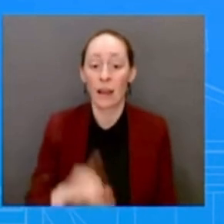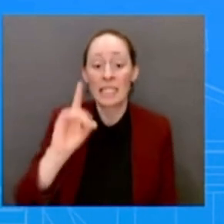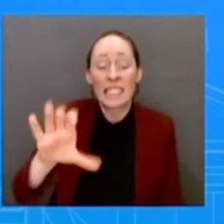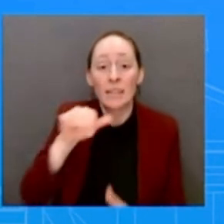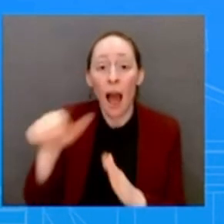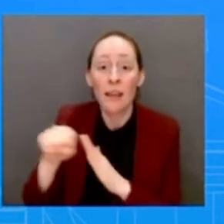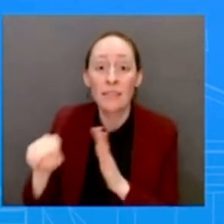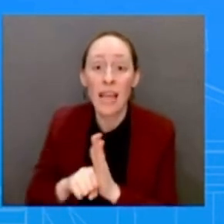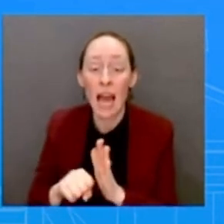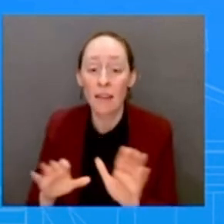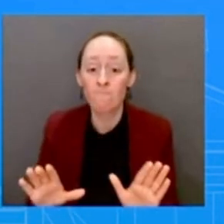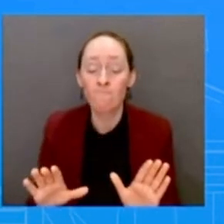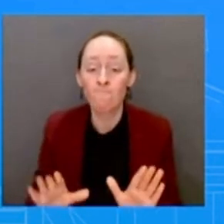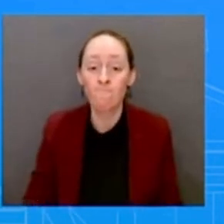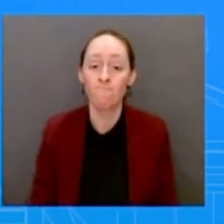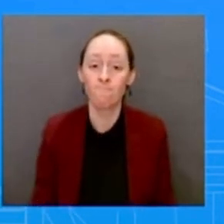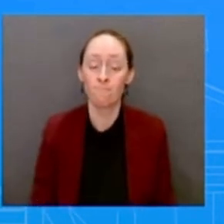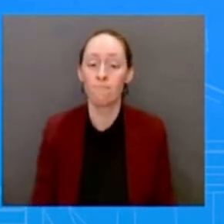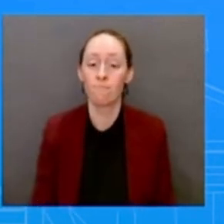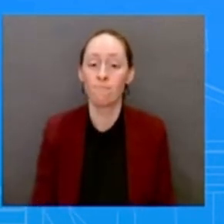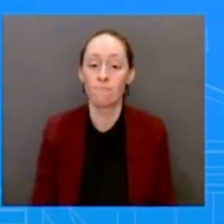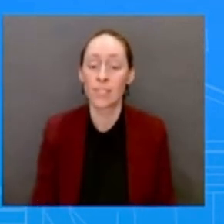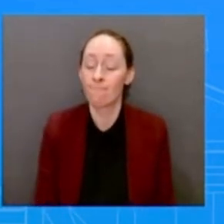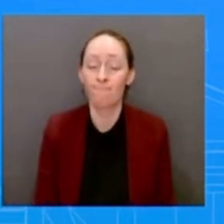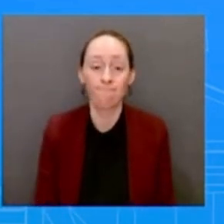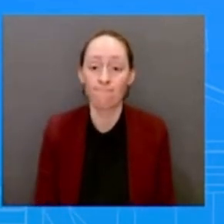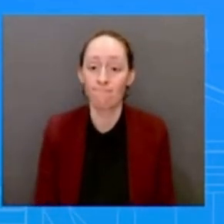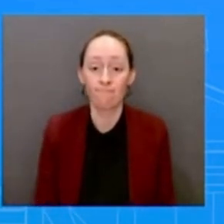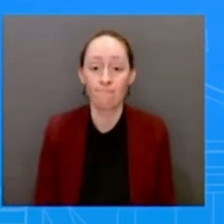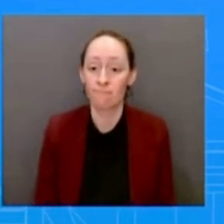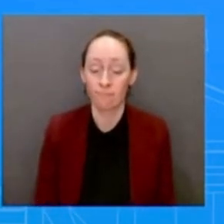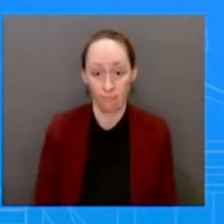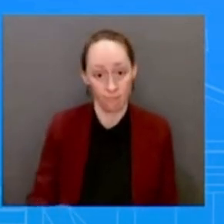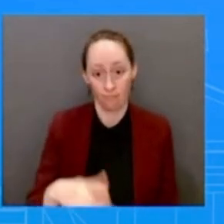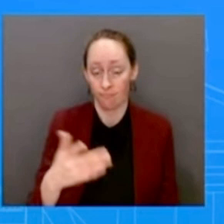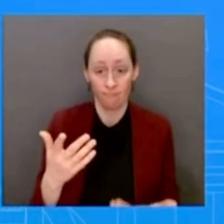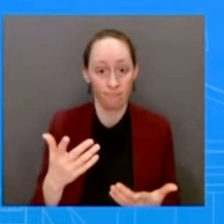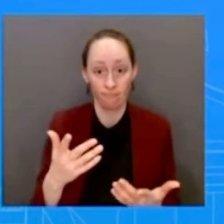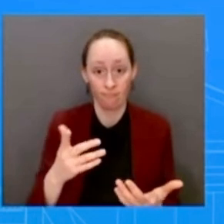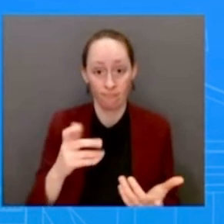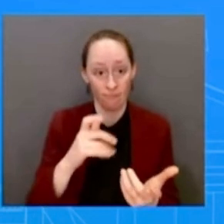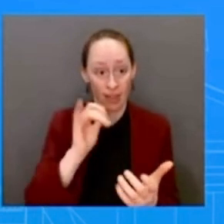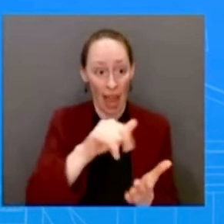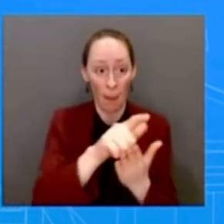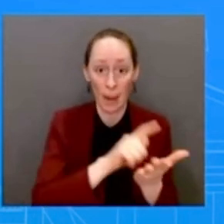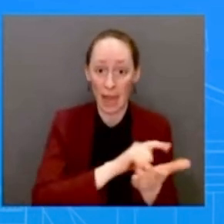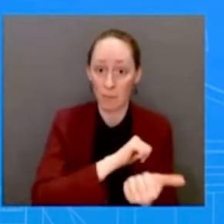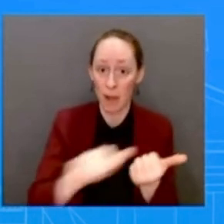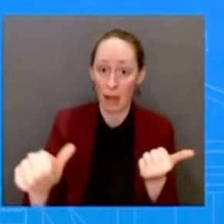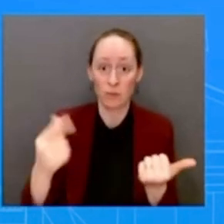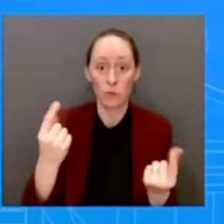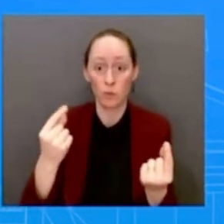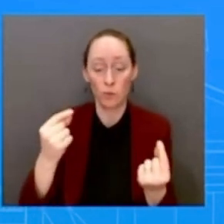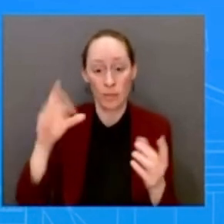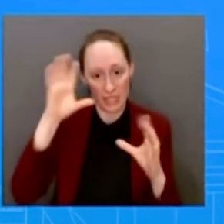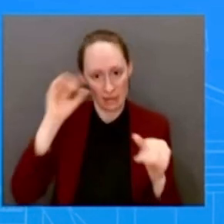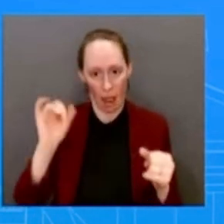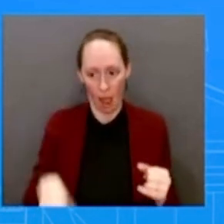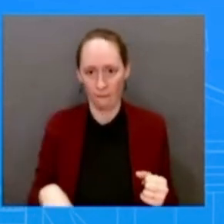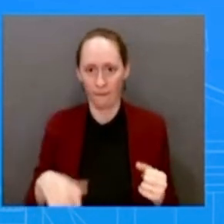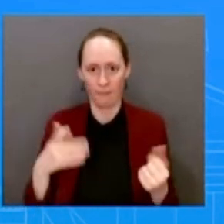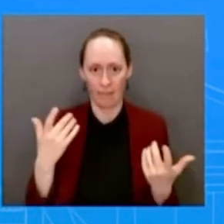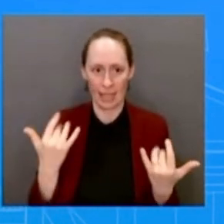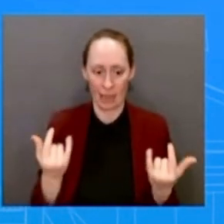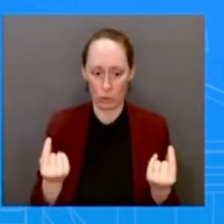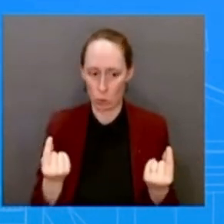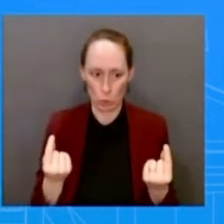simple as that, Weijia, right? Because D.C. is not a state. Now, he wants D.C. to become a state. We've been very clear about that. He has said that for decades, that